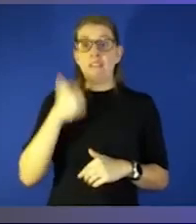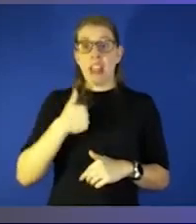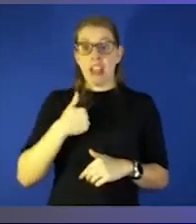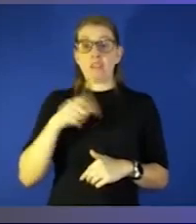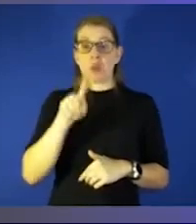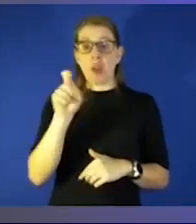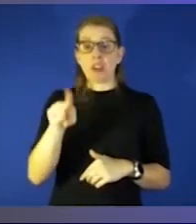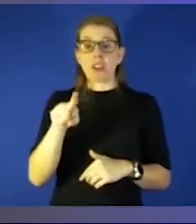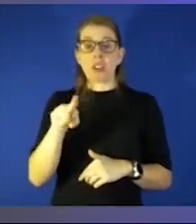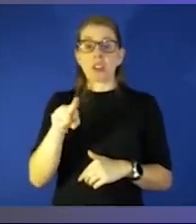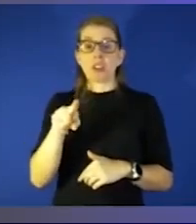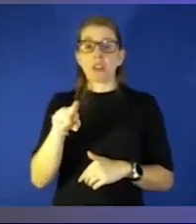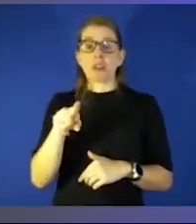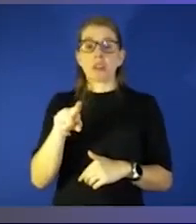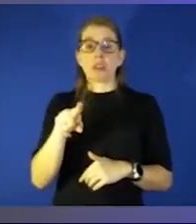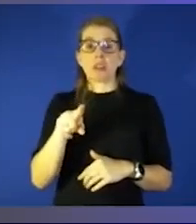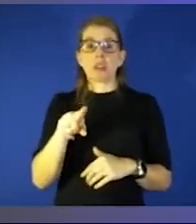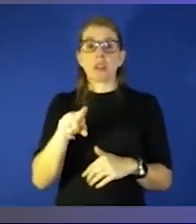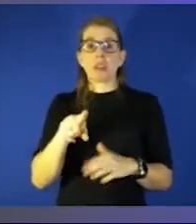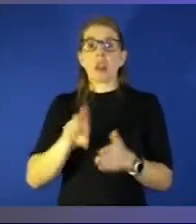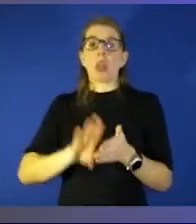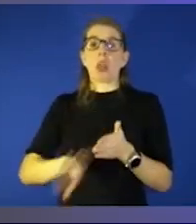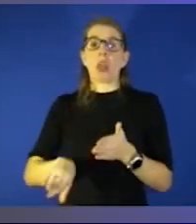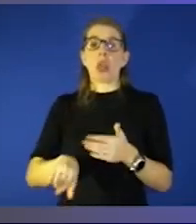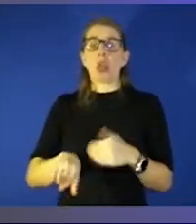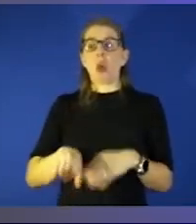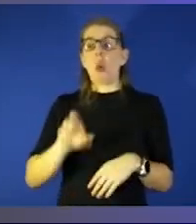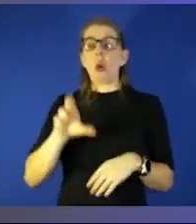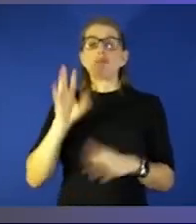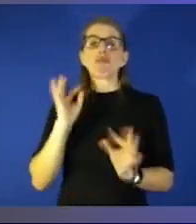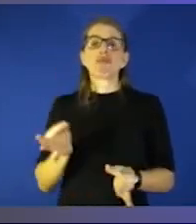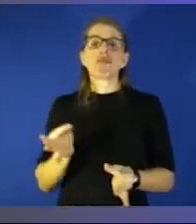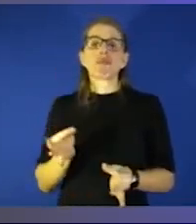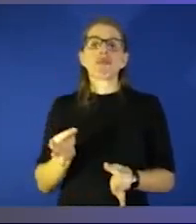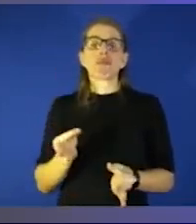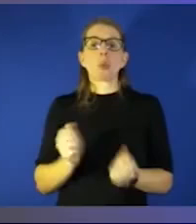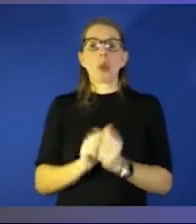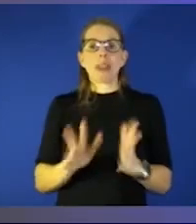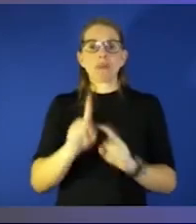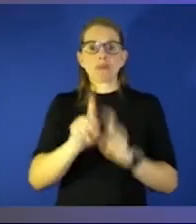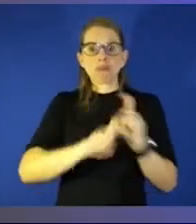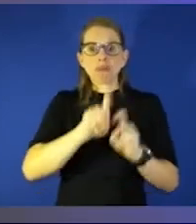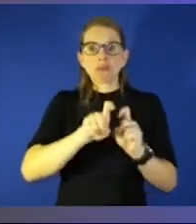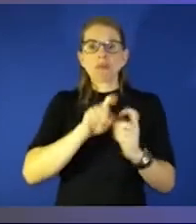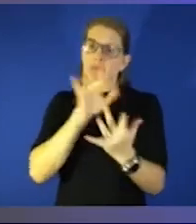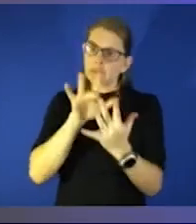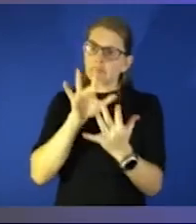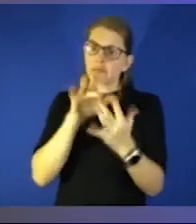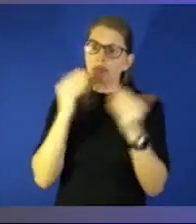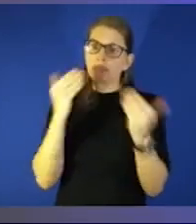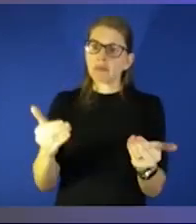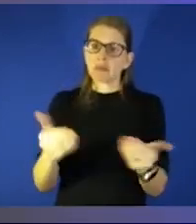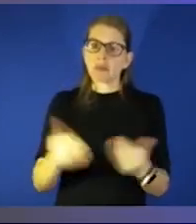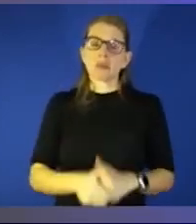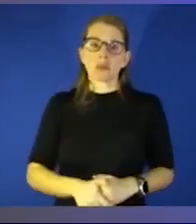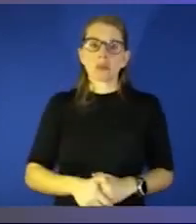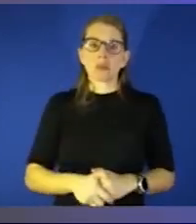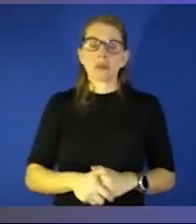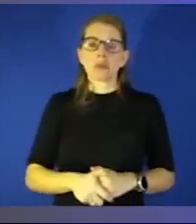just let it settle in your mind um feel free to reach out to your providers